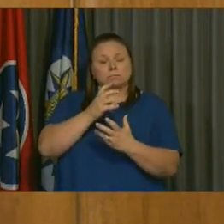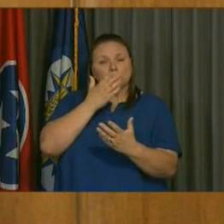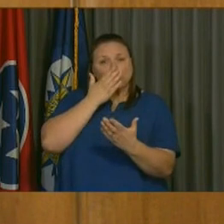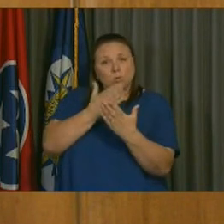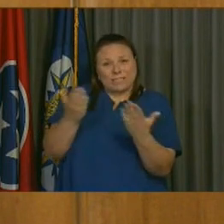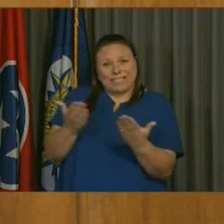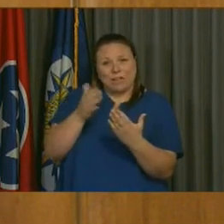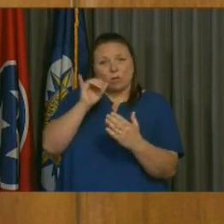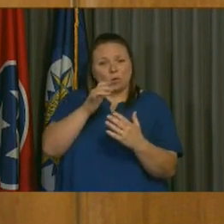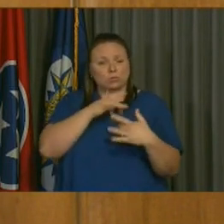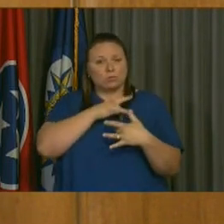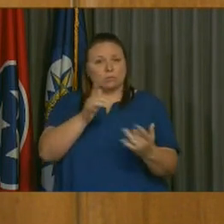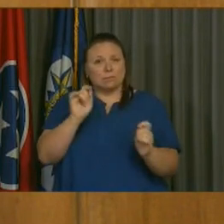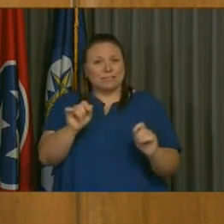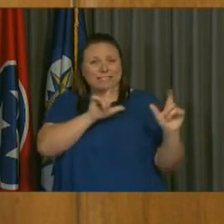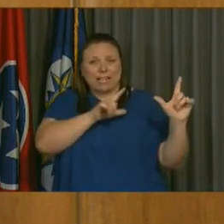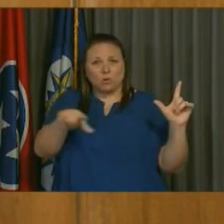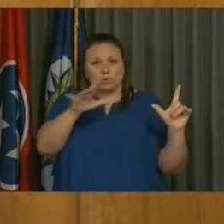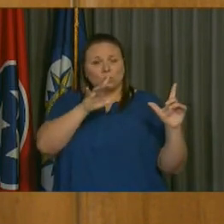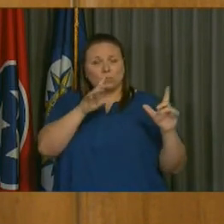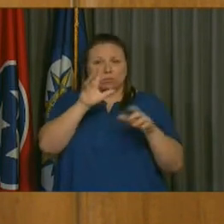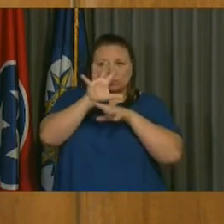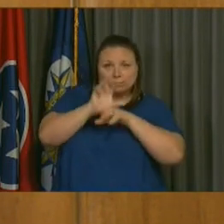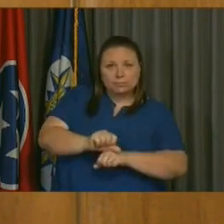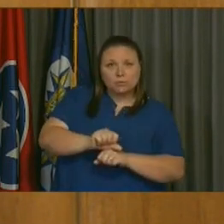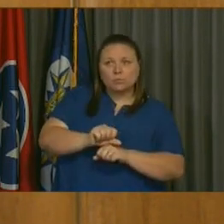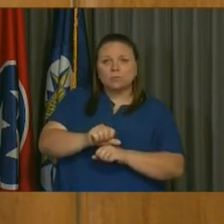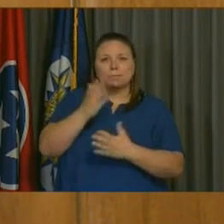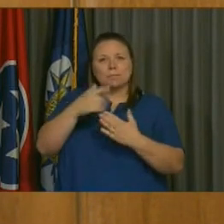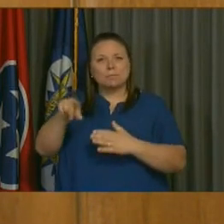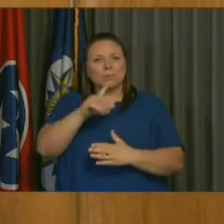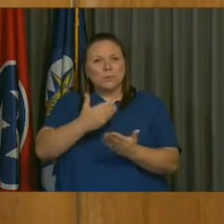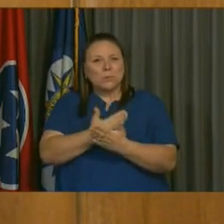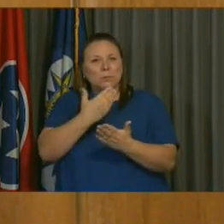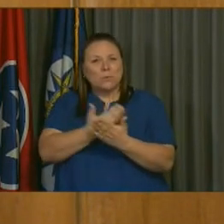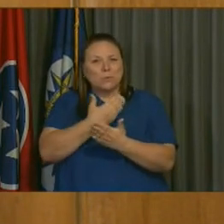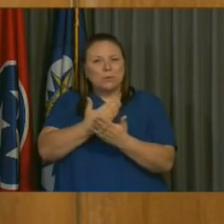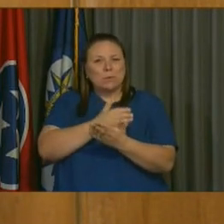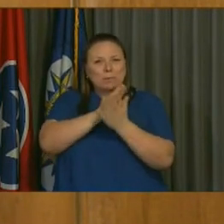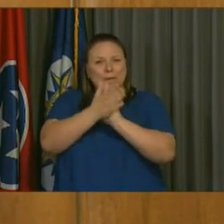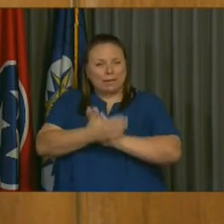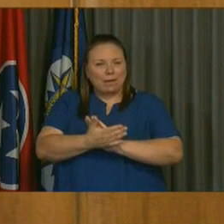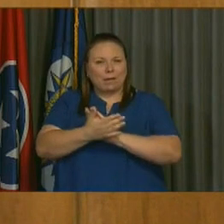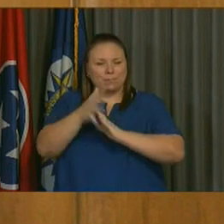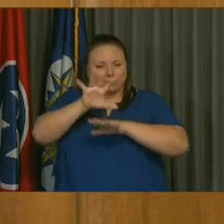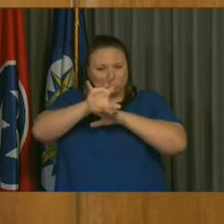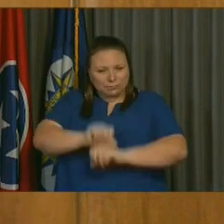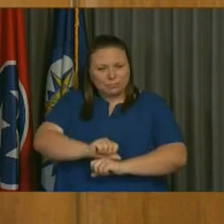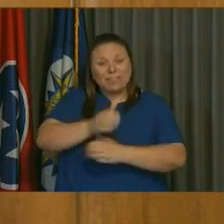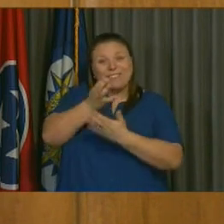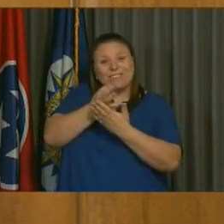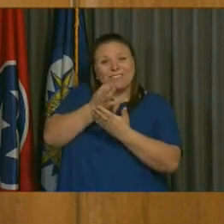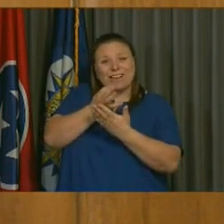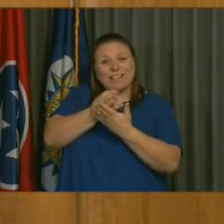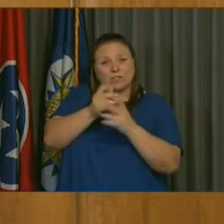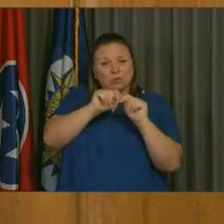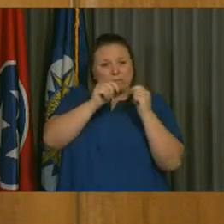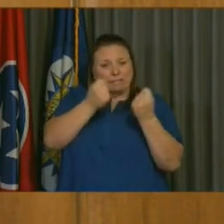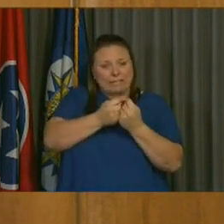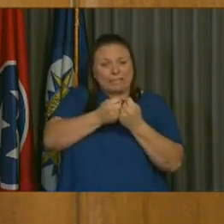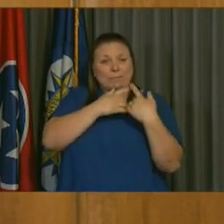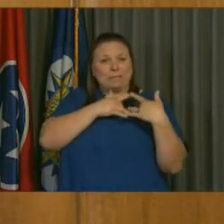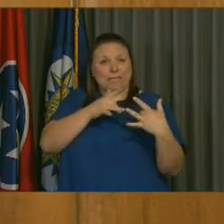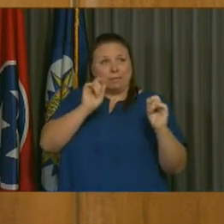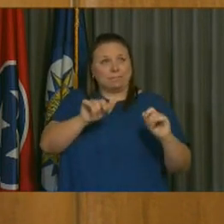traditional slides that many of you on the council are used to, and those of who new would become, I think, accustomed to, that the financial team is normally put